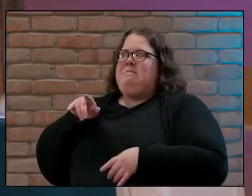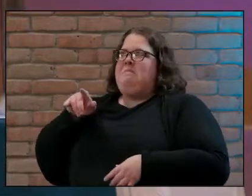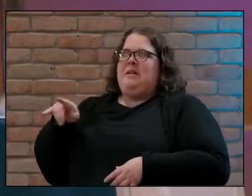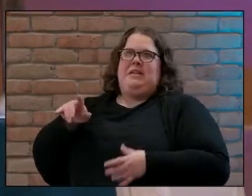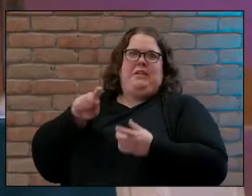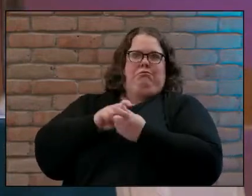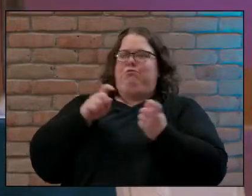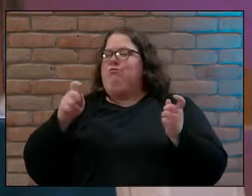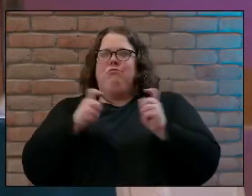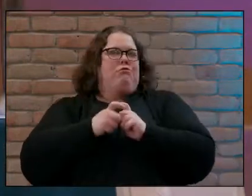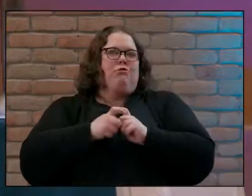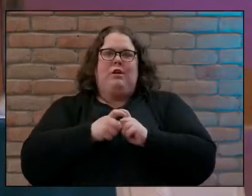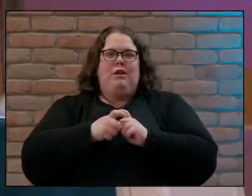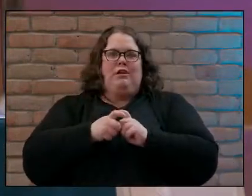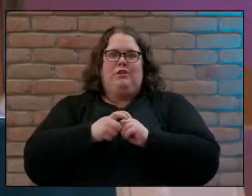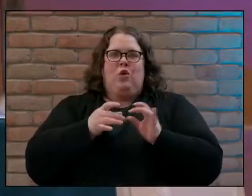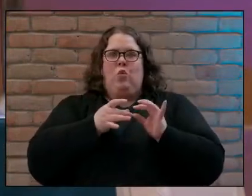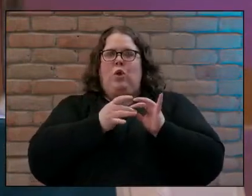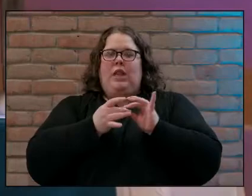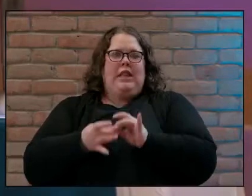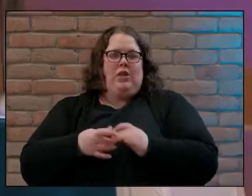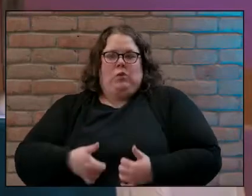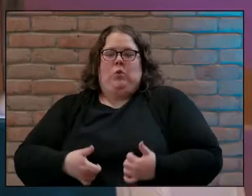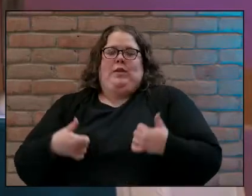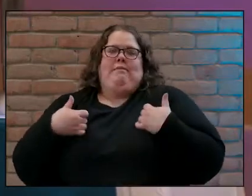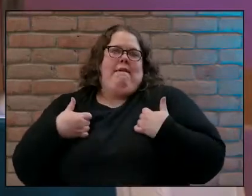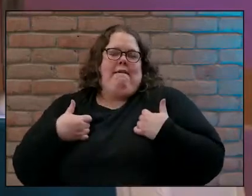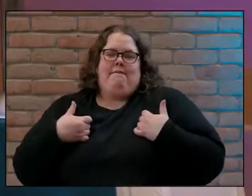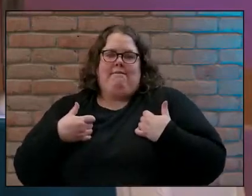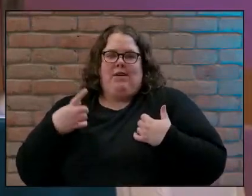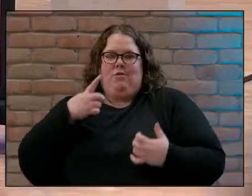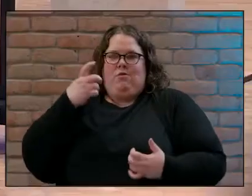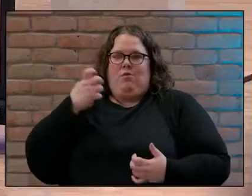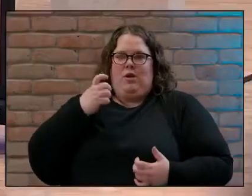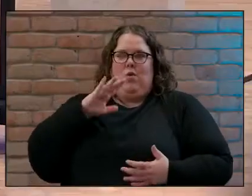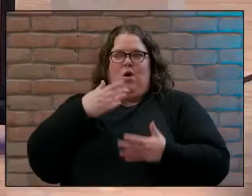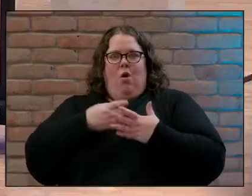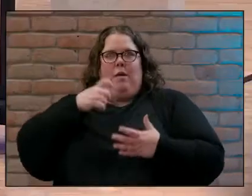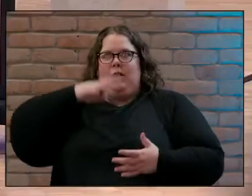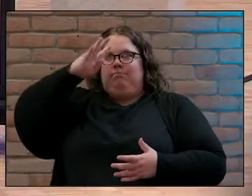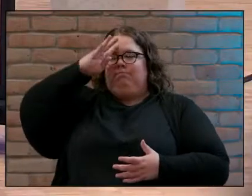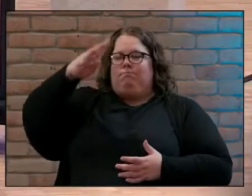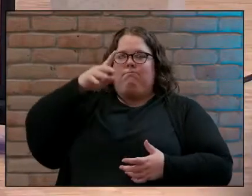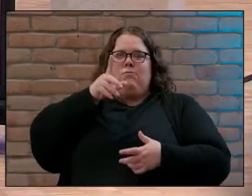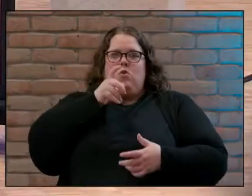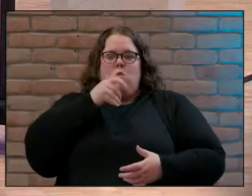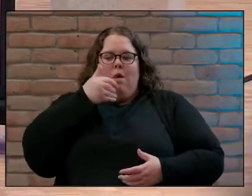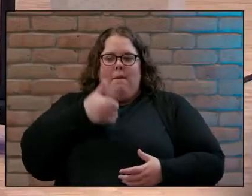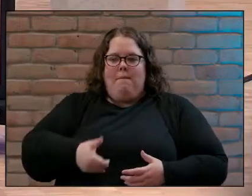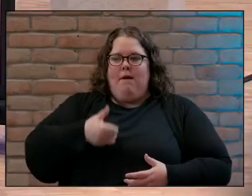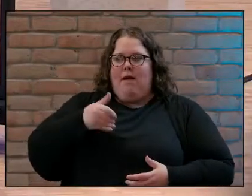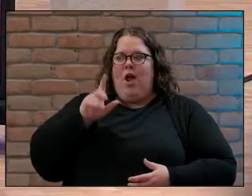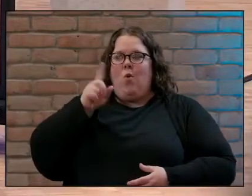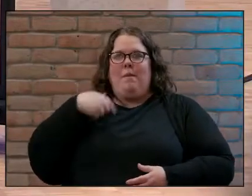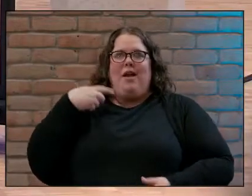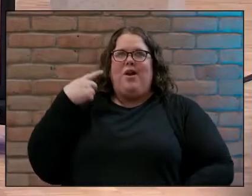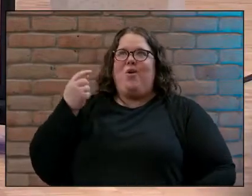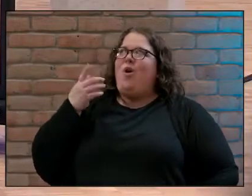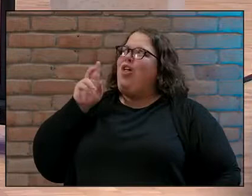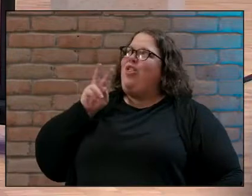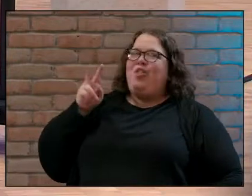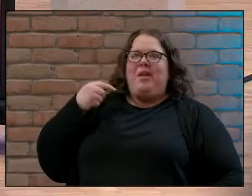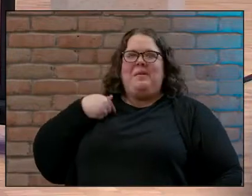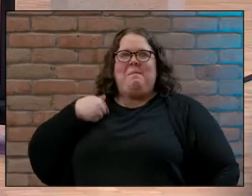something about life these questions that we all come up with who am I and where am I going look at that 18 year